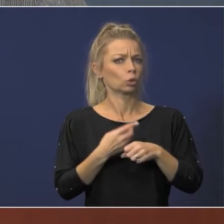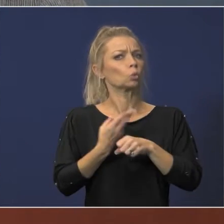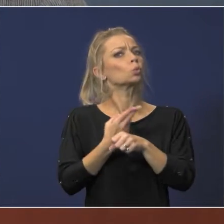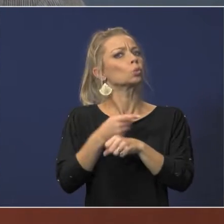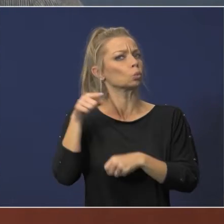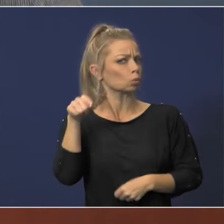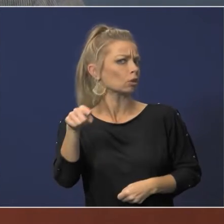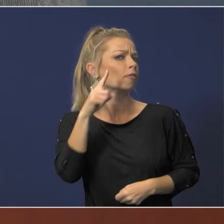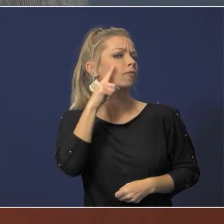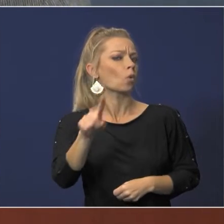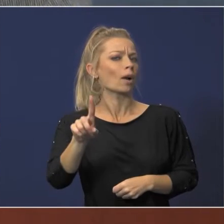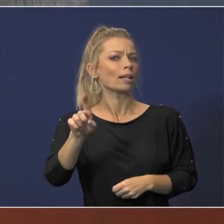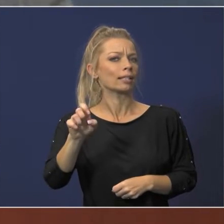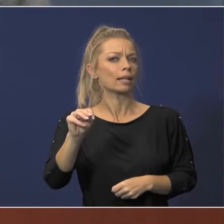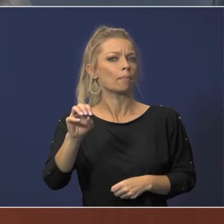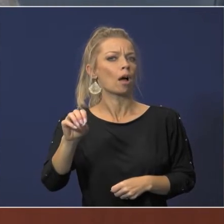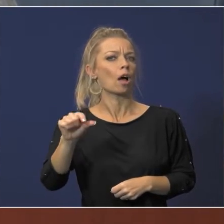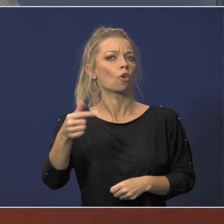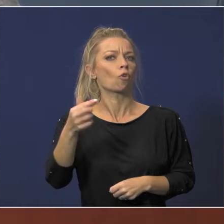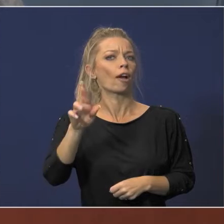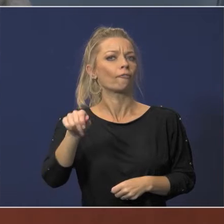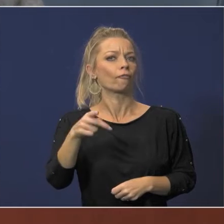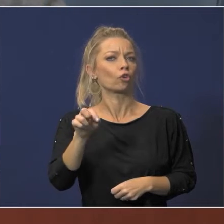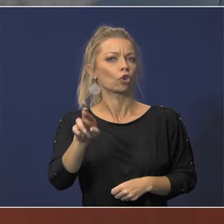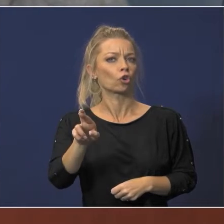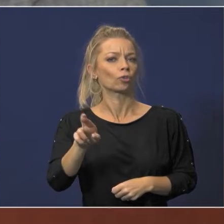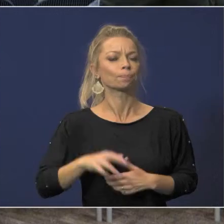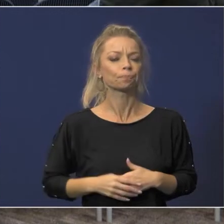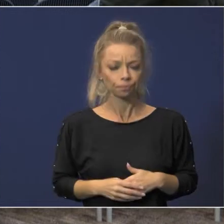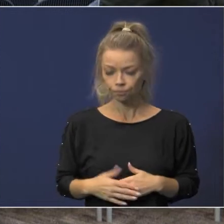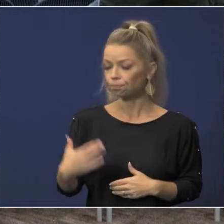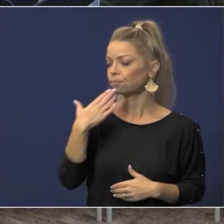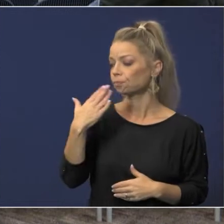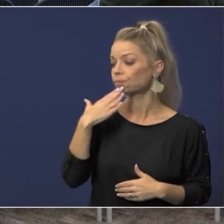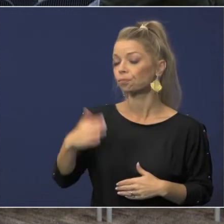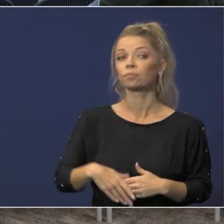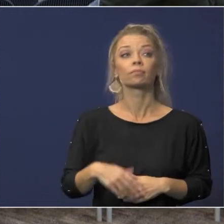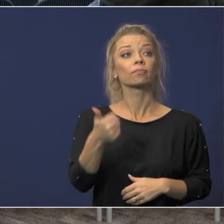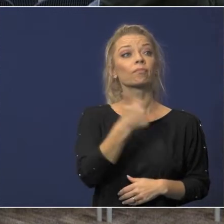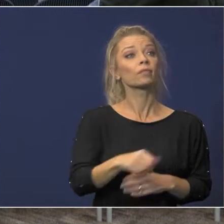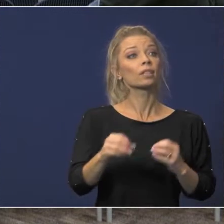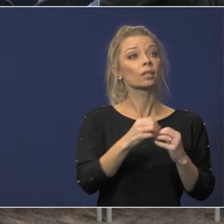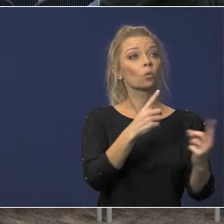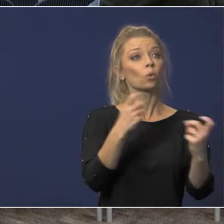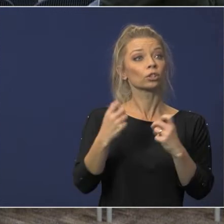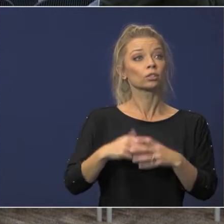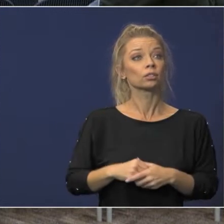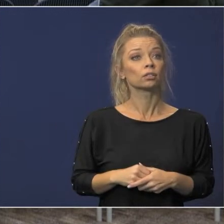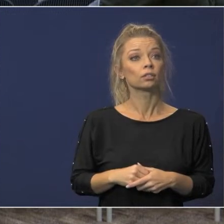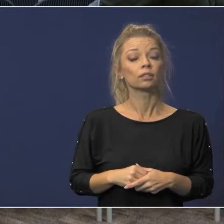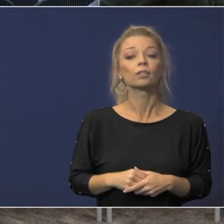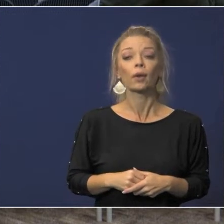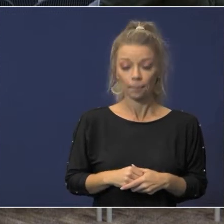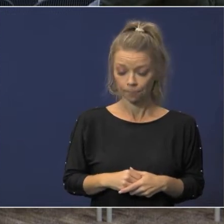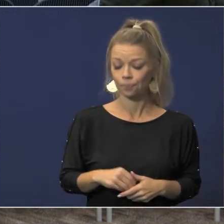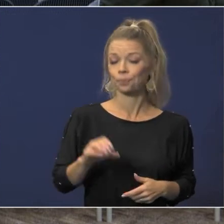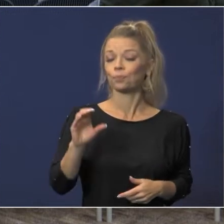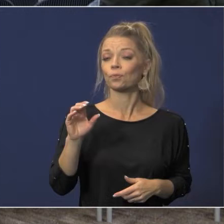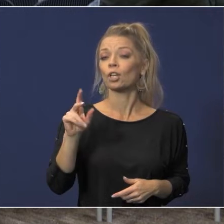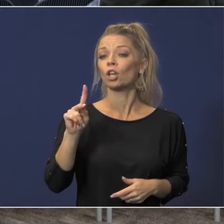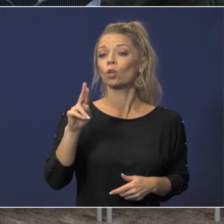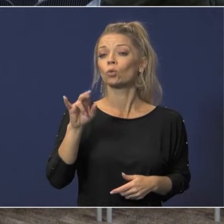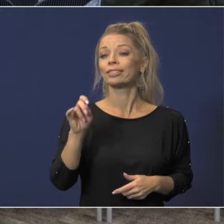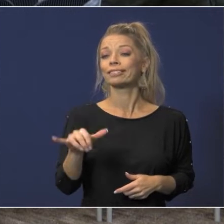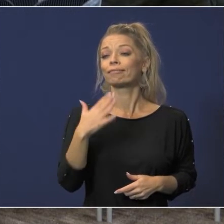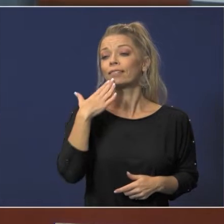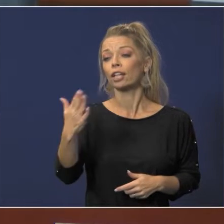their demographer thank you as a demographer thank you john any other questions from board members christy thank you for your report appreciate it